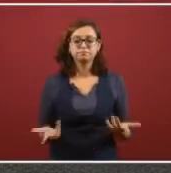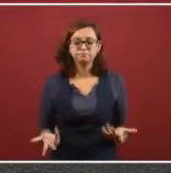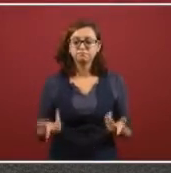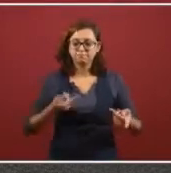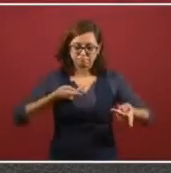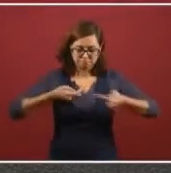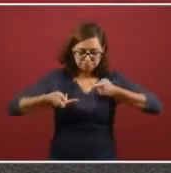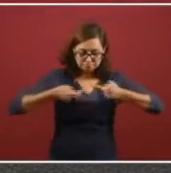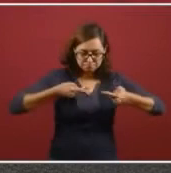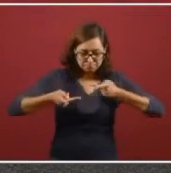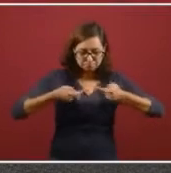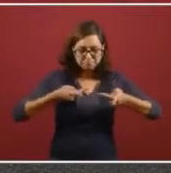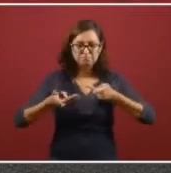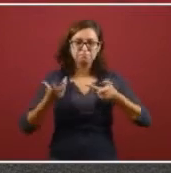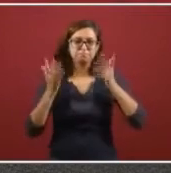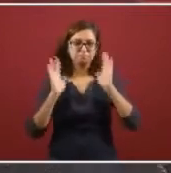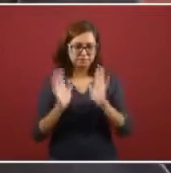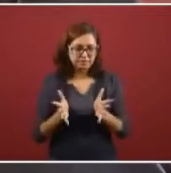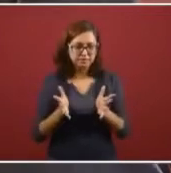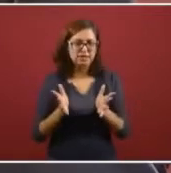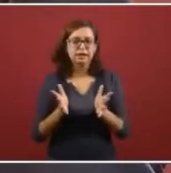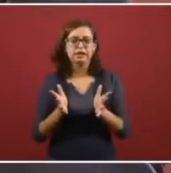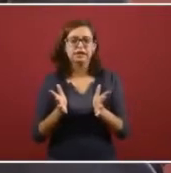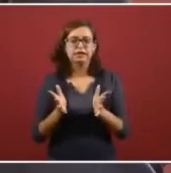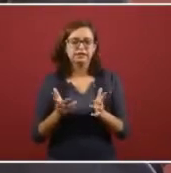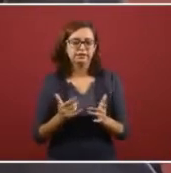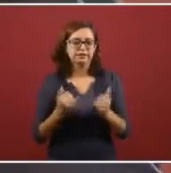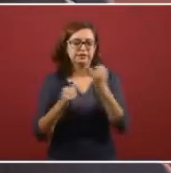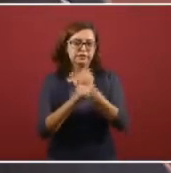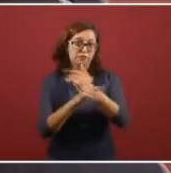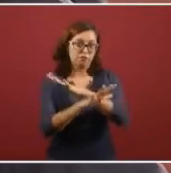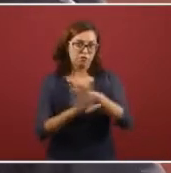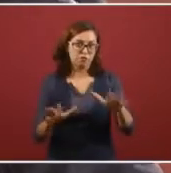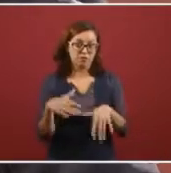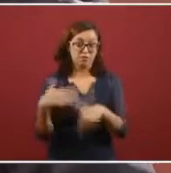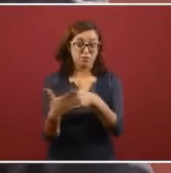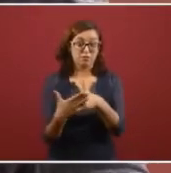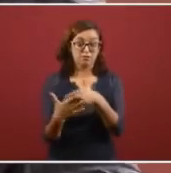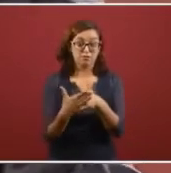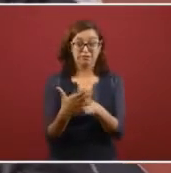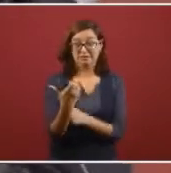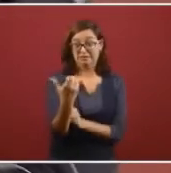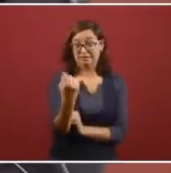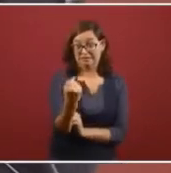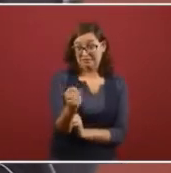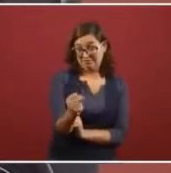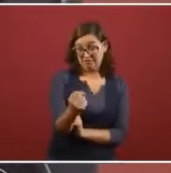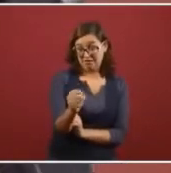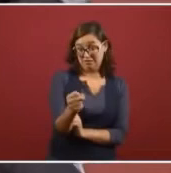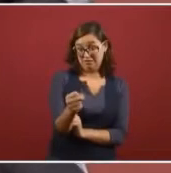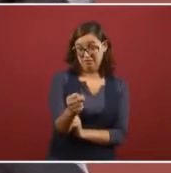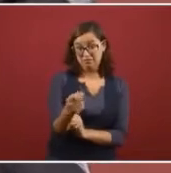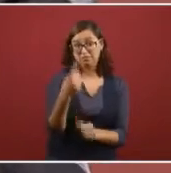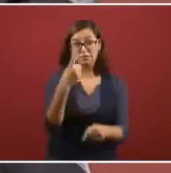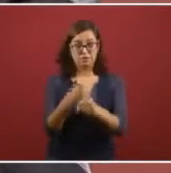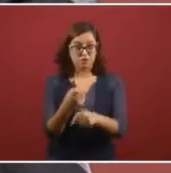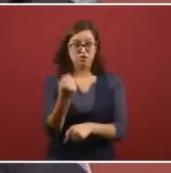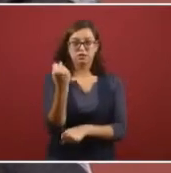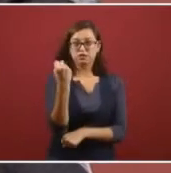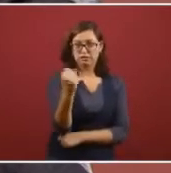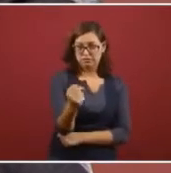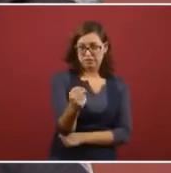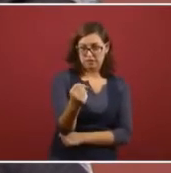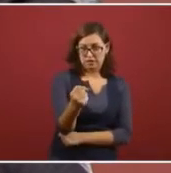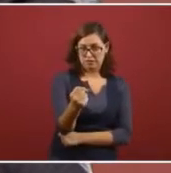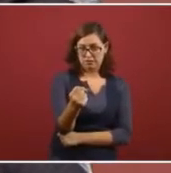And so we're also preparing ourselves. I'm writing the inform for the